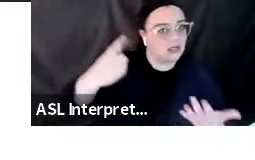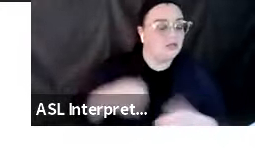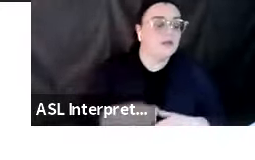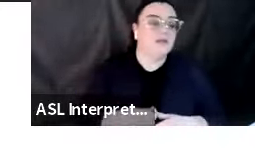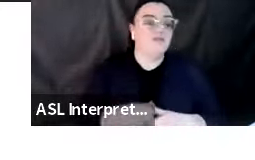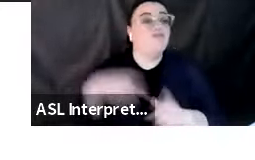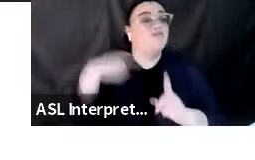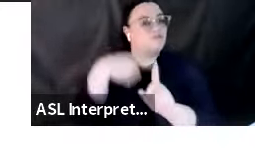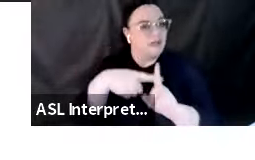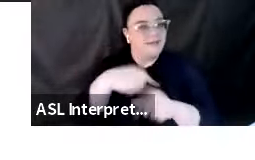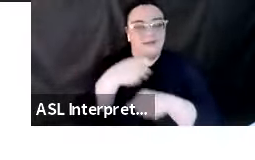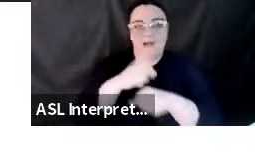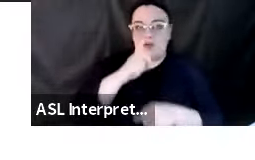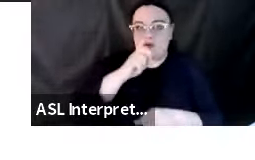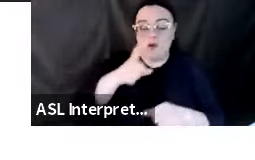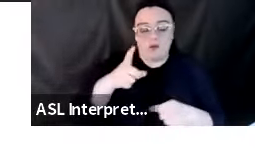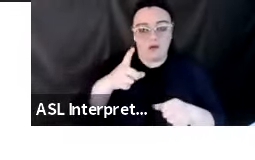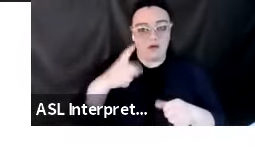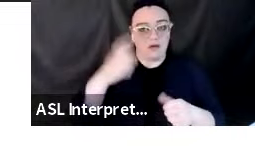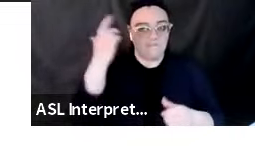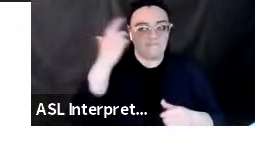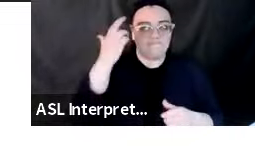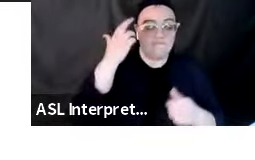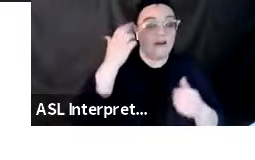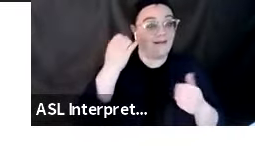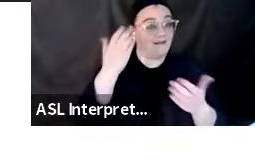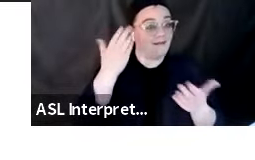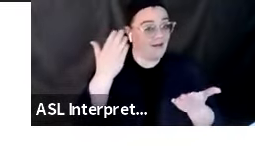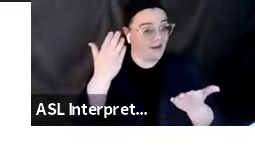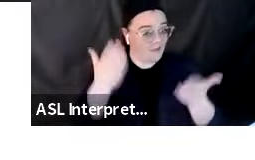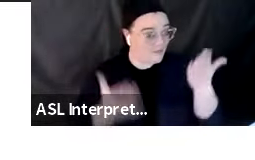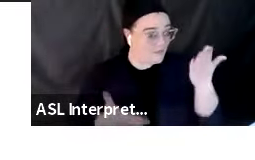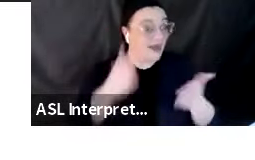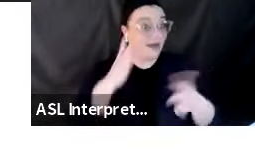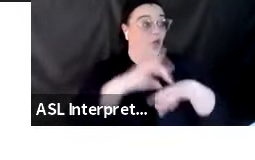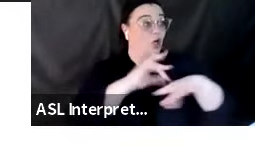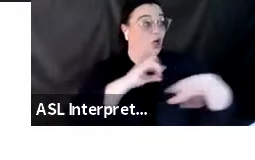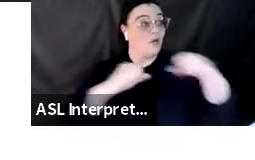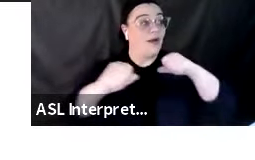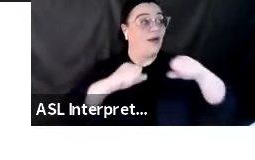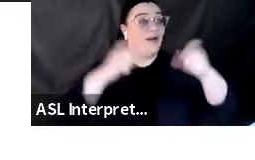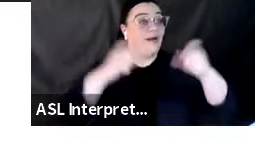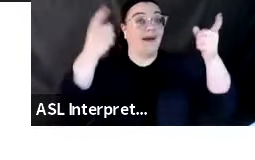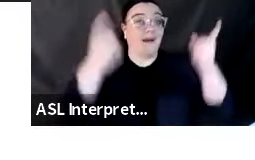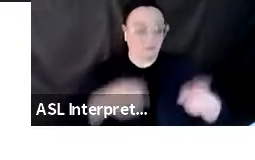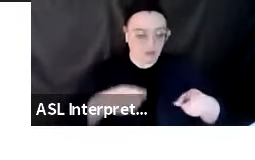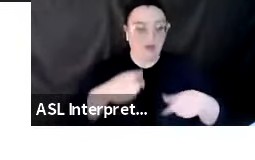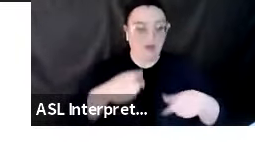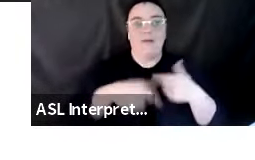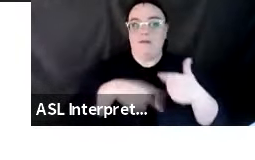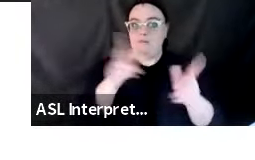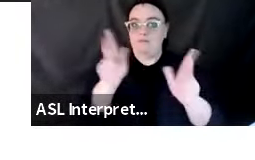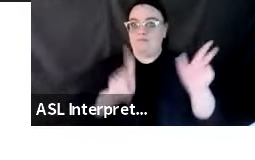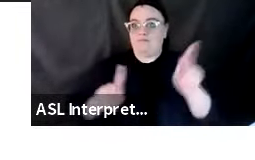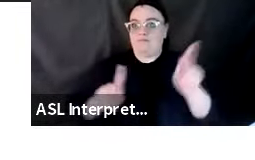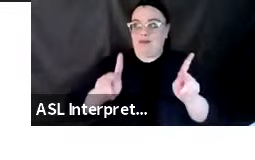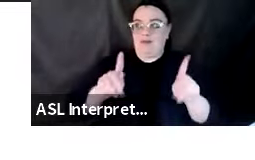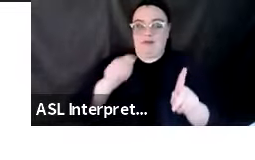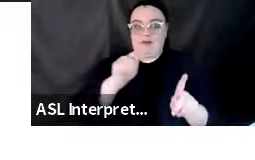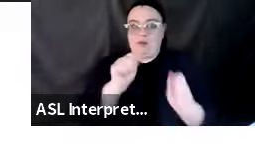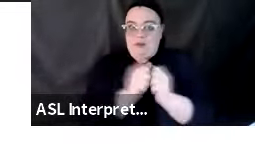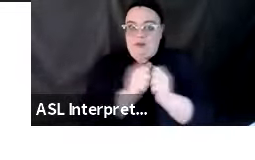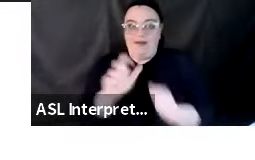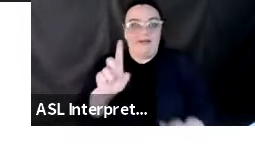as they're taking into account that you may have people in your workplace or community that do have